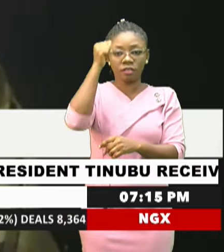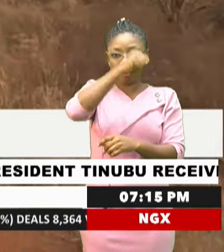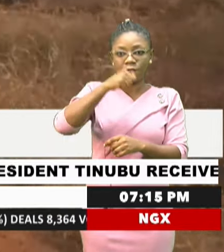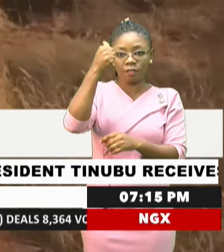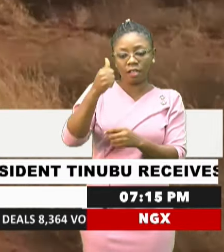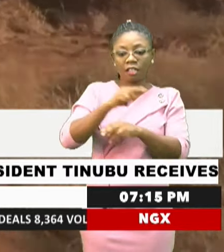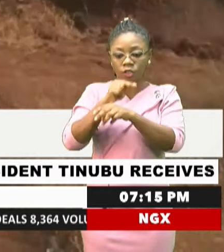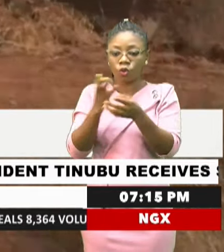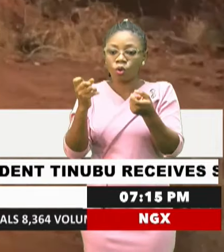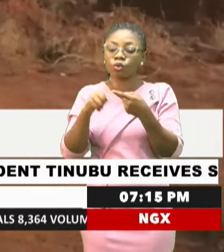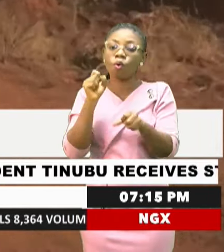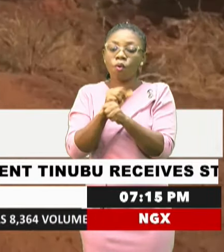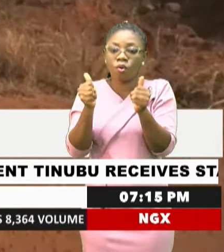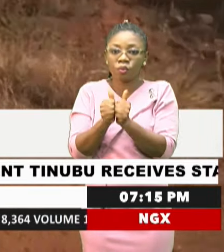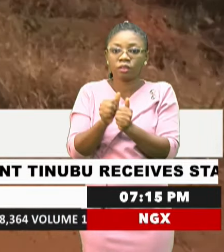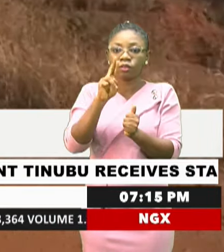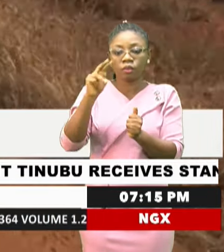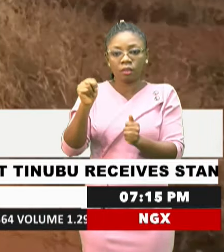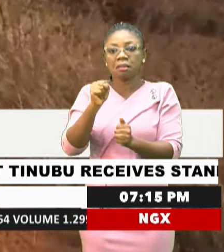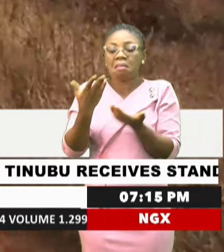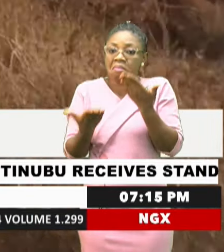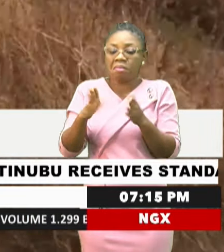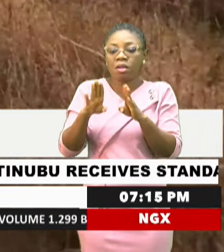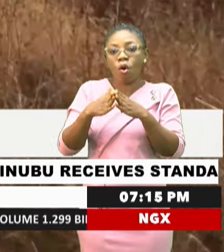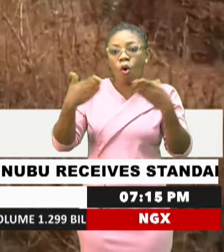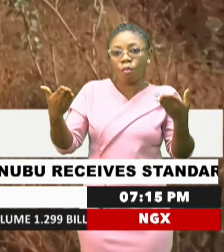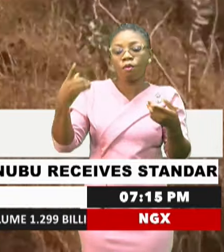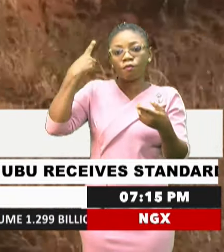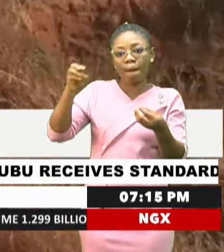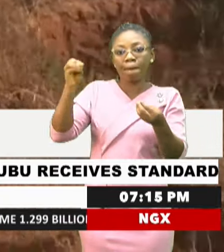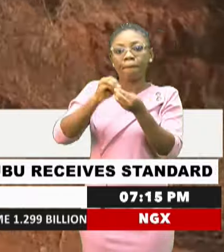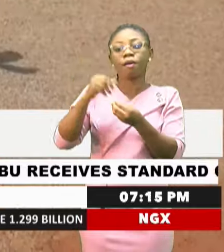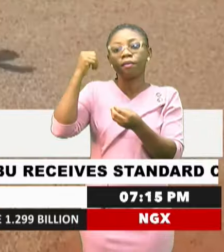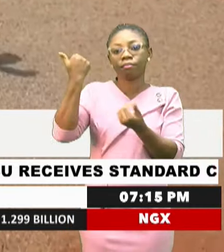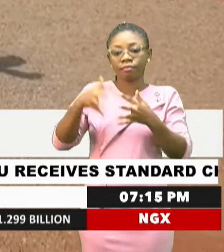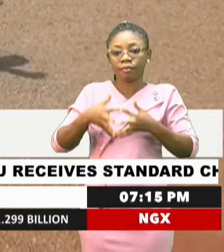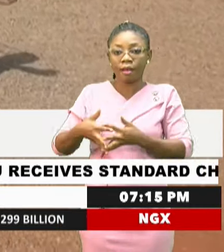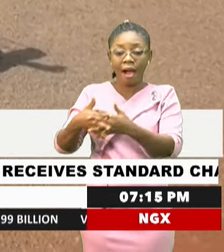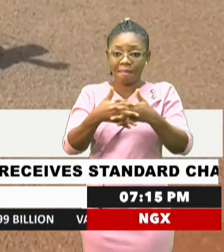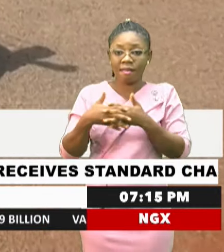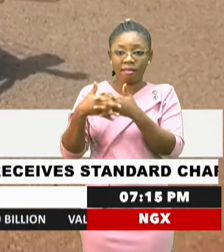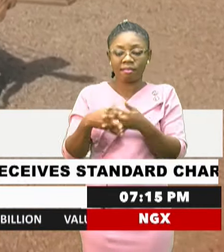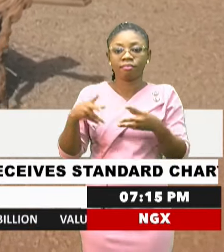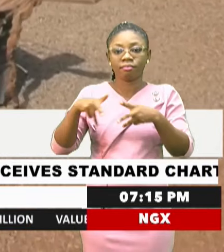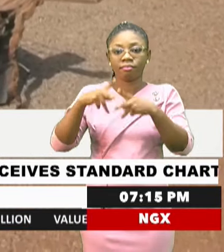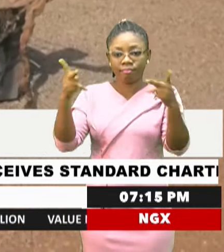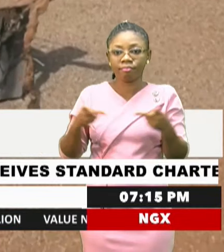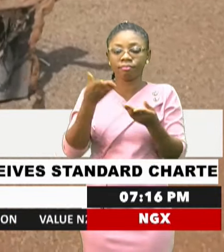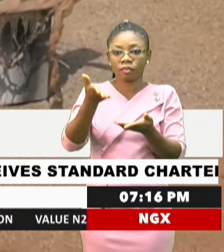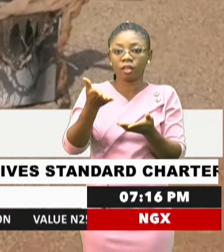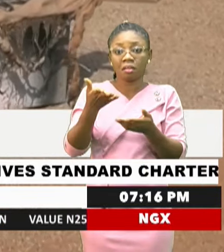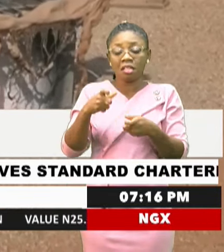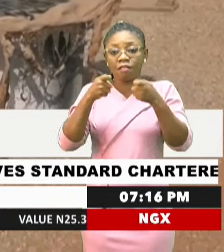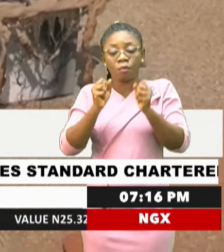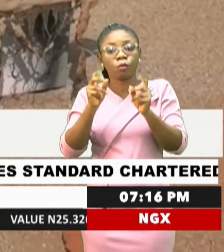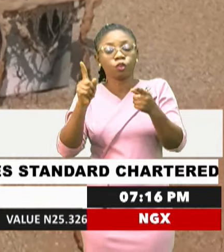with the U.S. and may be open to an expanded American presence. The conference, he said, will give him a chance to speak with